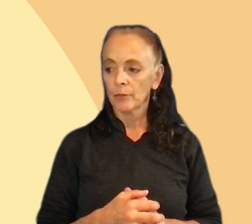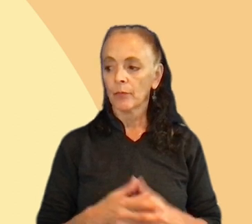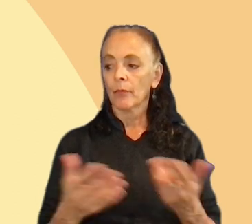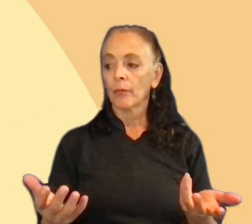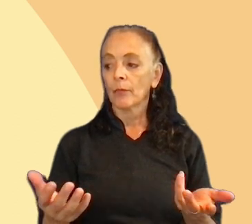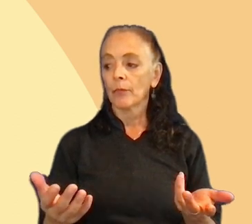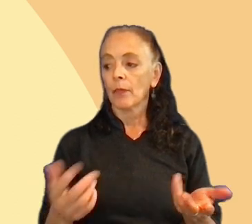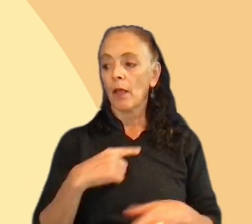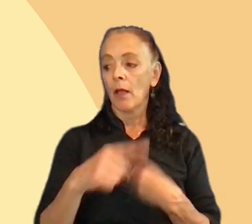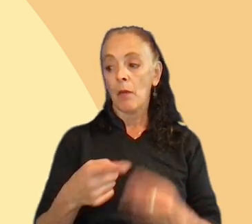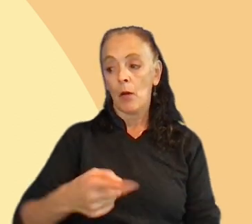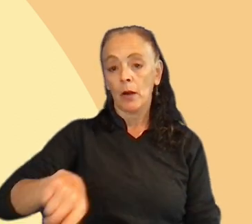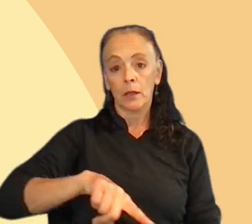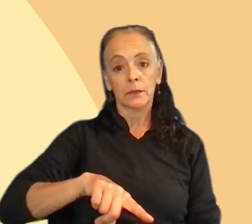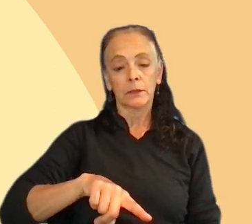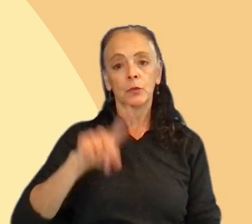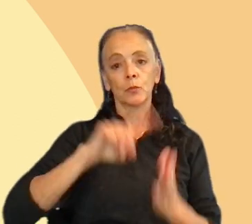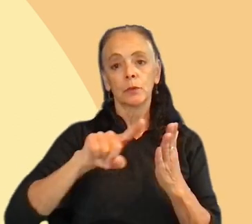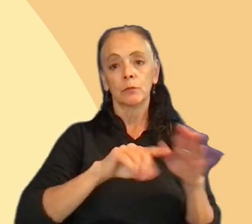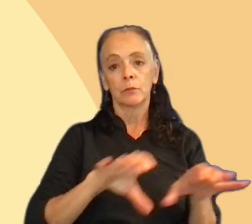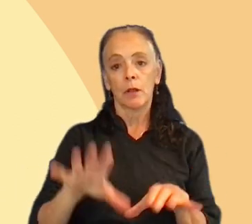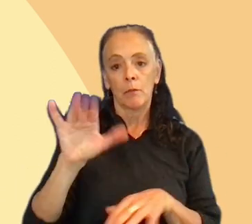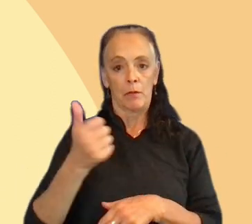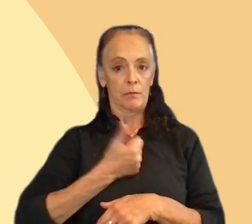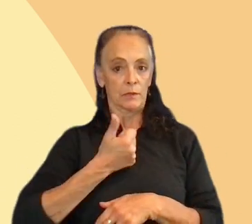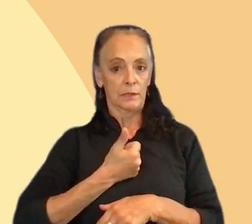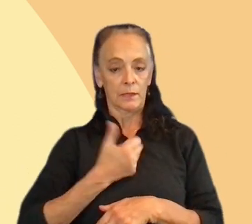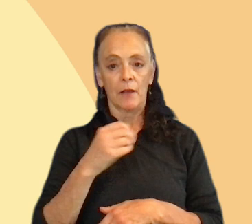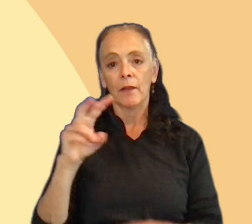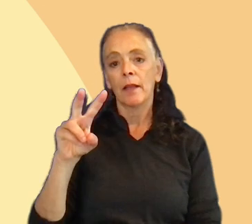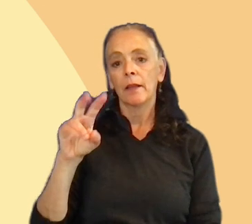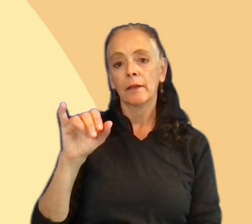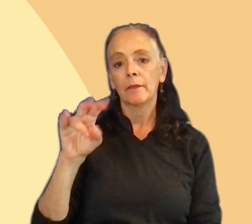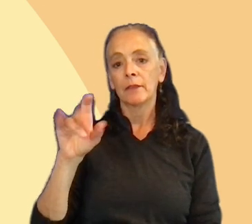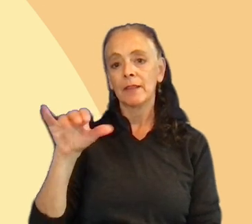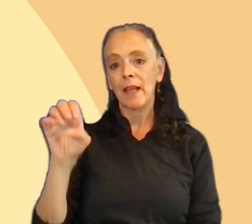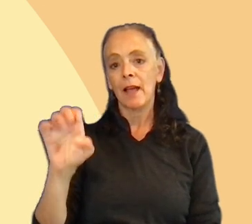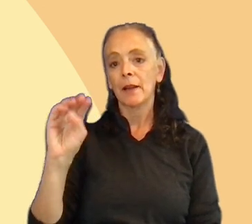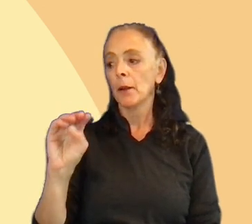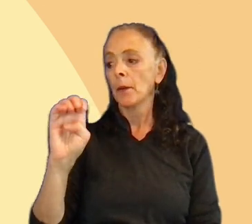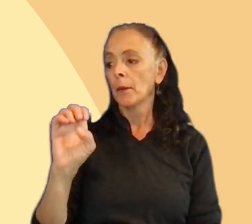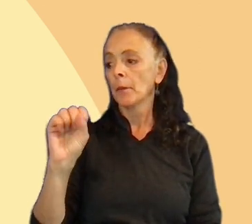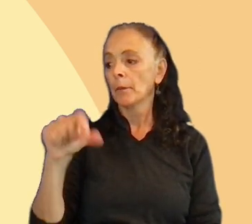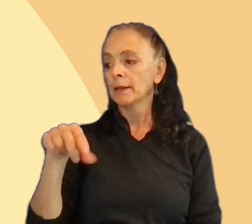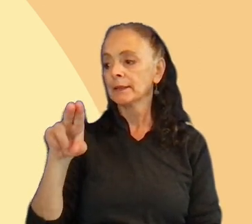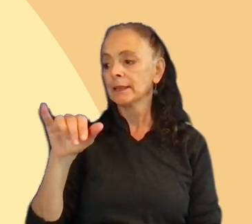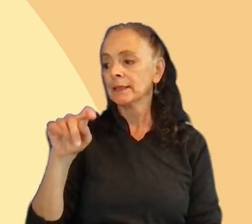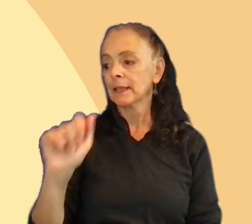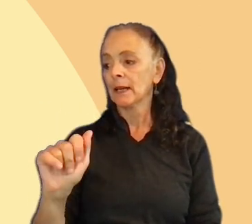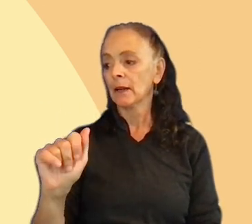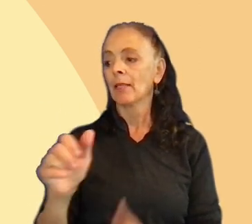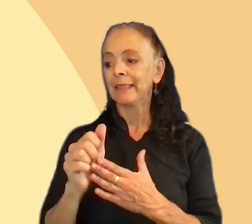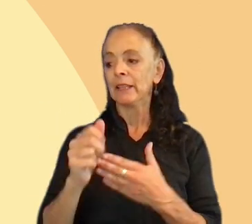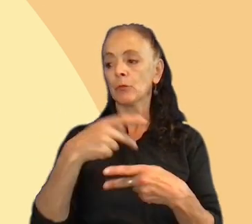So about us, this research was conducted by me and Viviane Mesquita. She is the lead product designer at Gazeus and